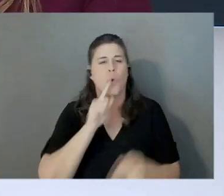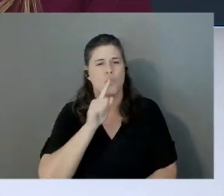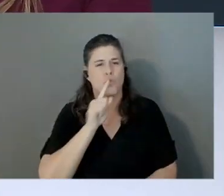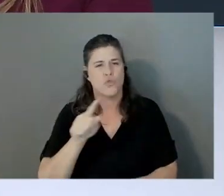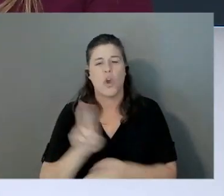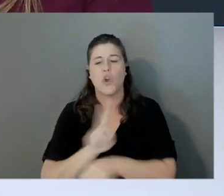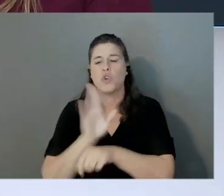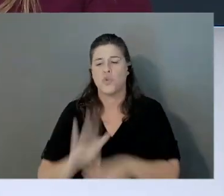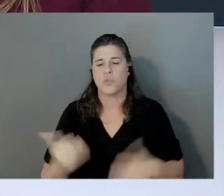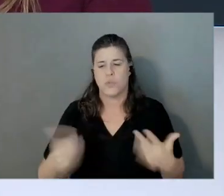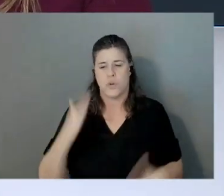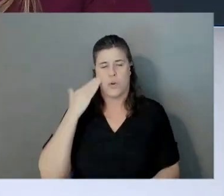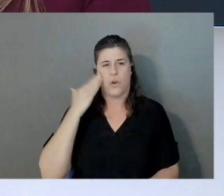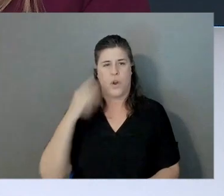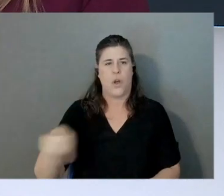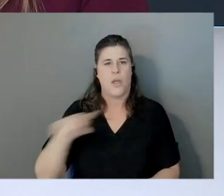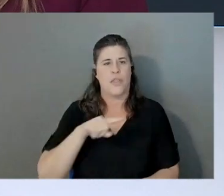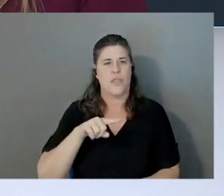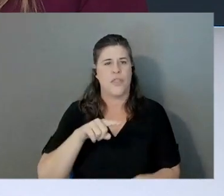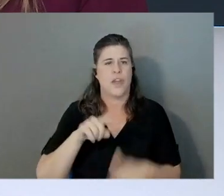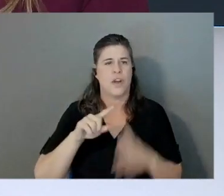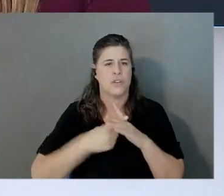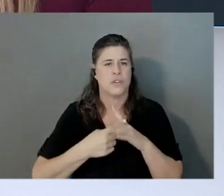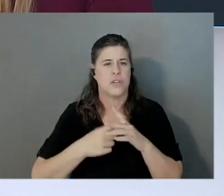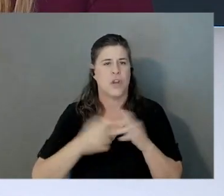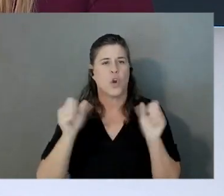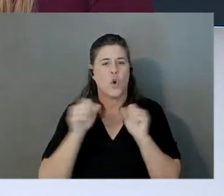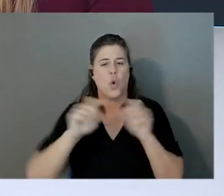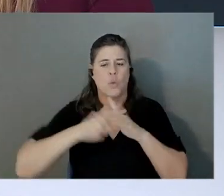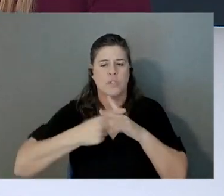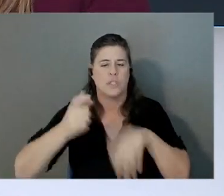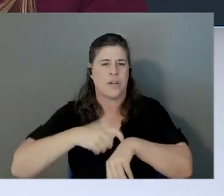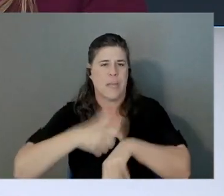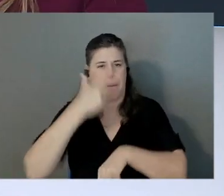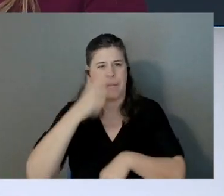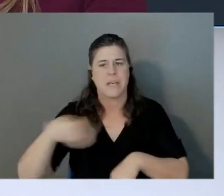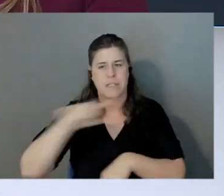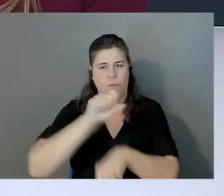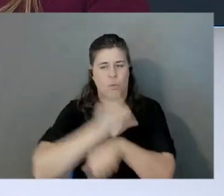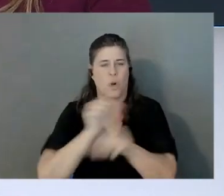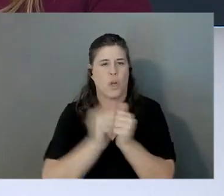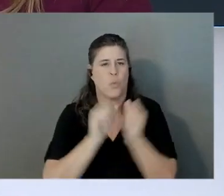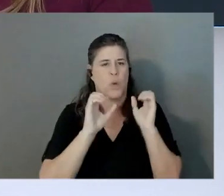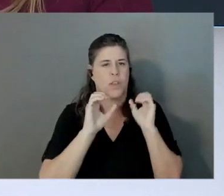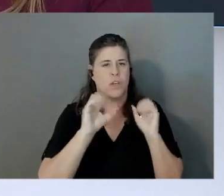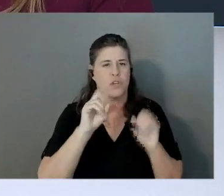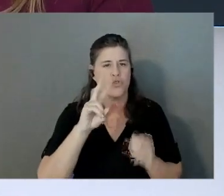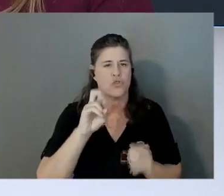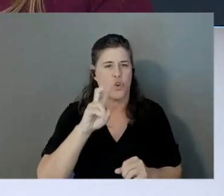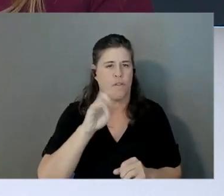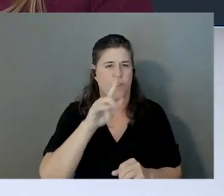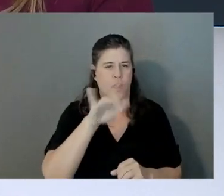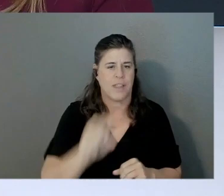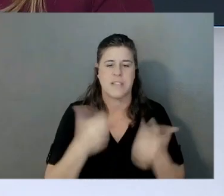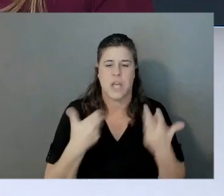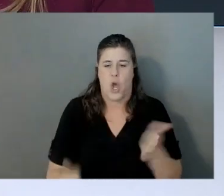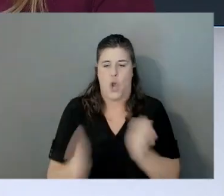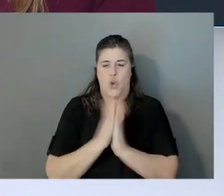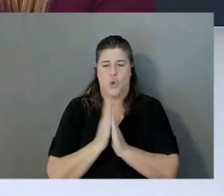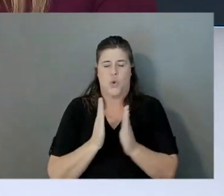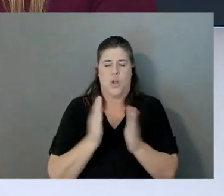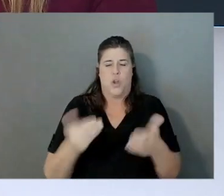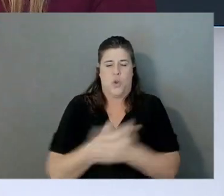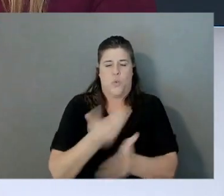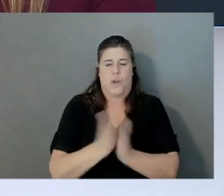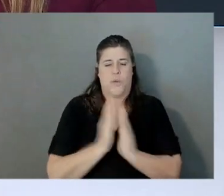of is the cold start time, because you are dealing with serverless, every time there is a new request after a certain period of time, we'll need to